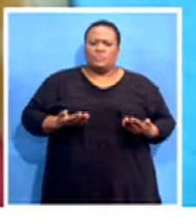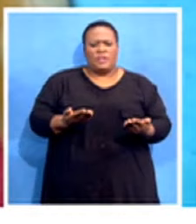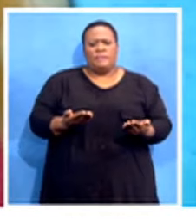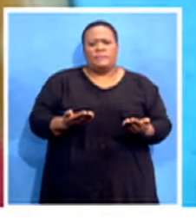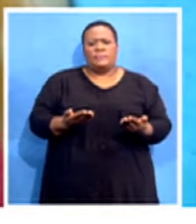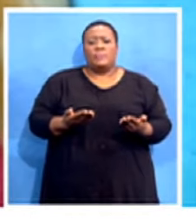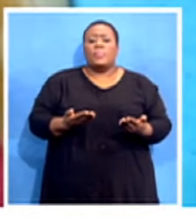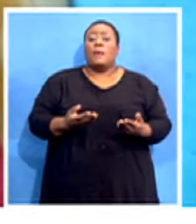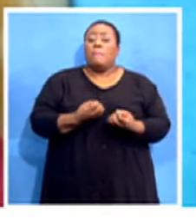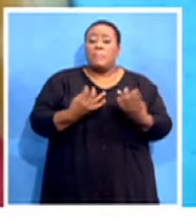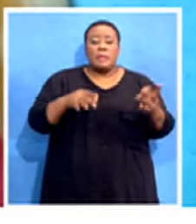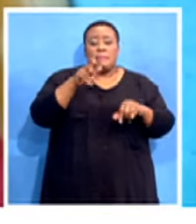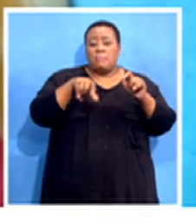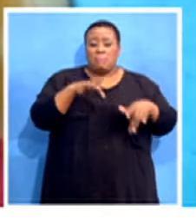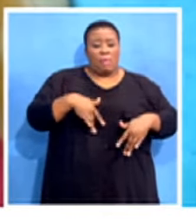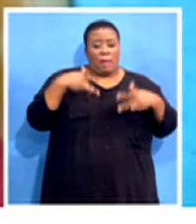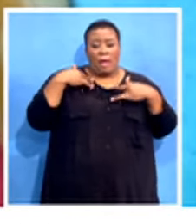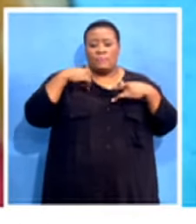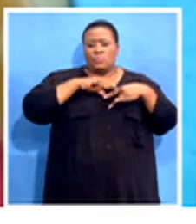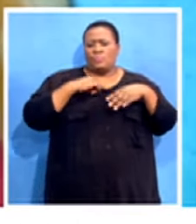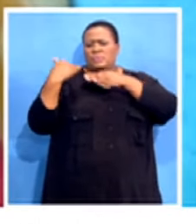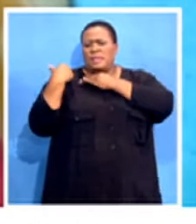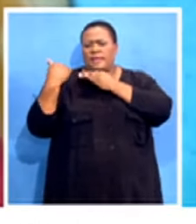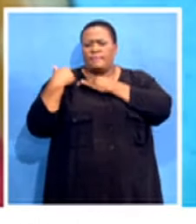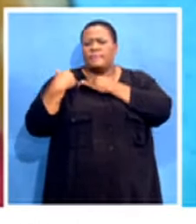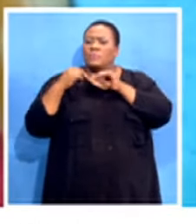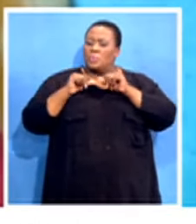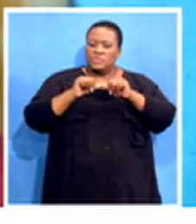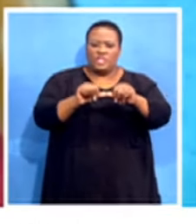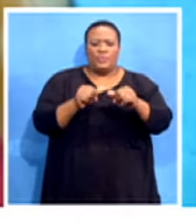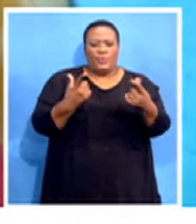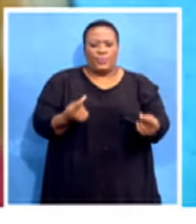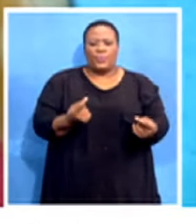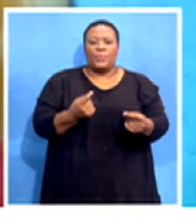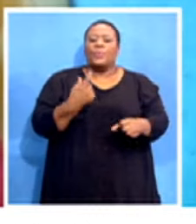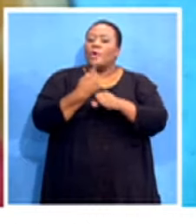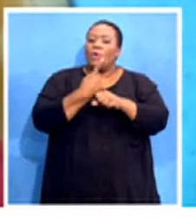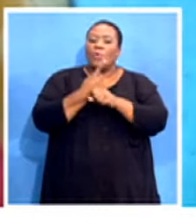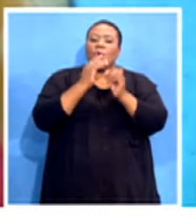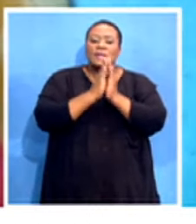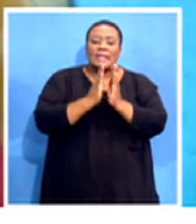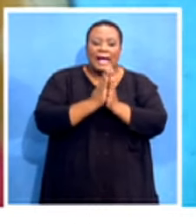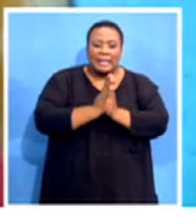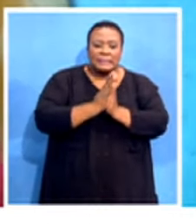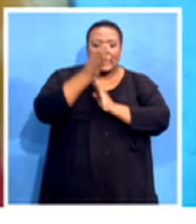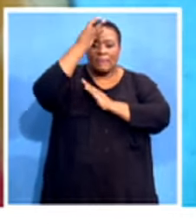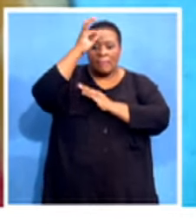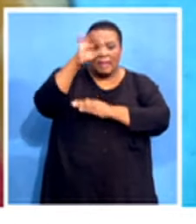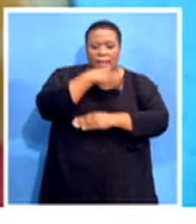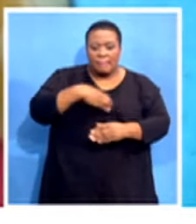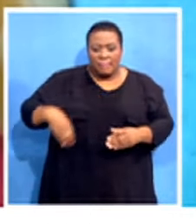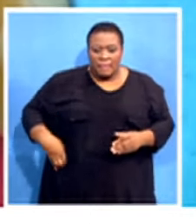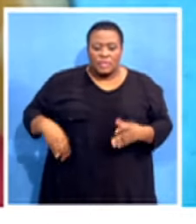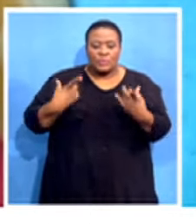we saved many lives and we are still continuing to do that. We are only asking the state and the presidency to do its part